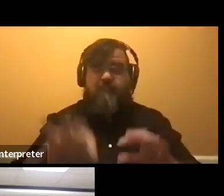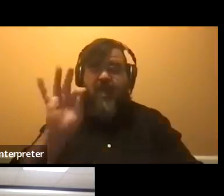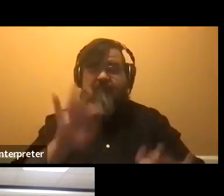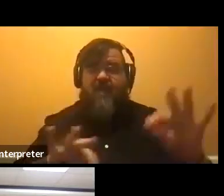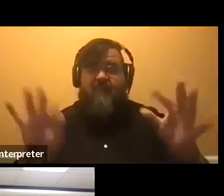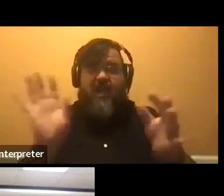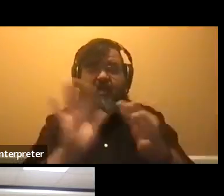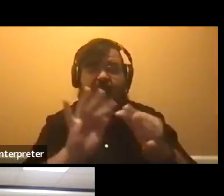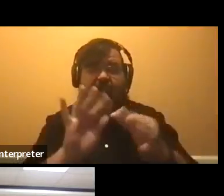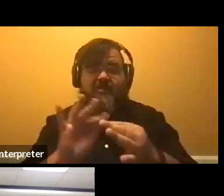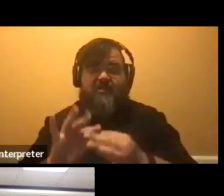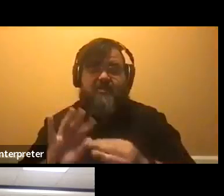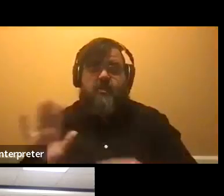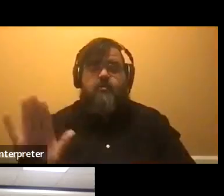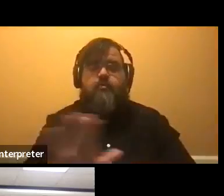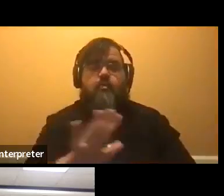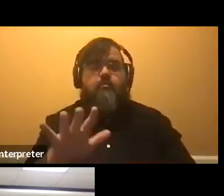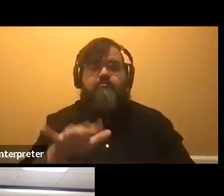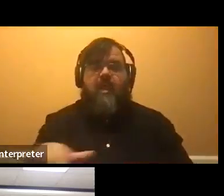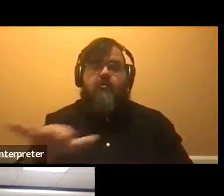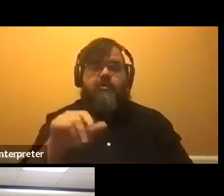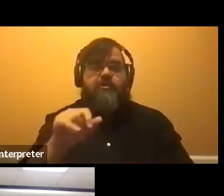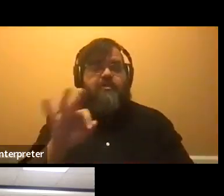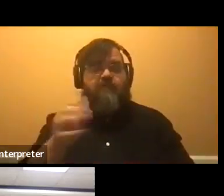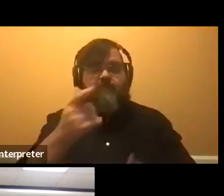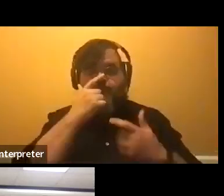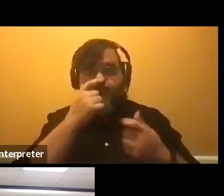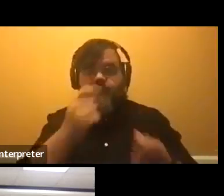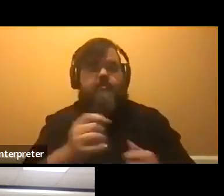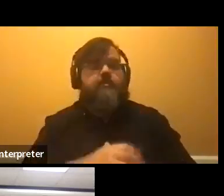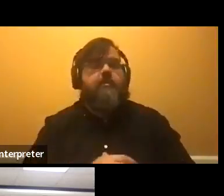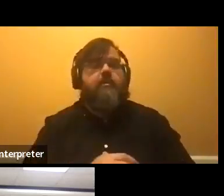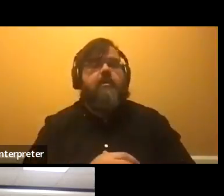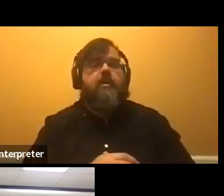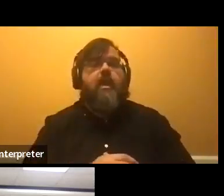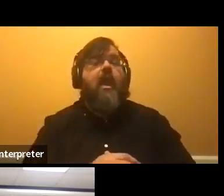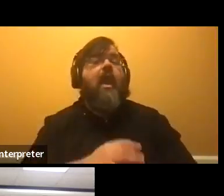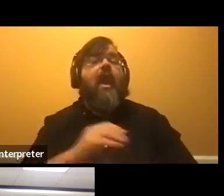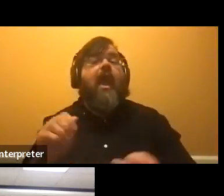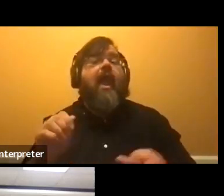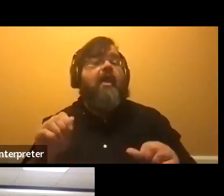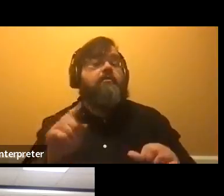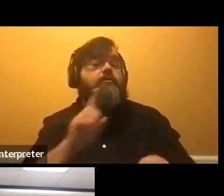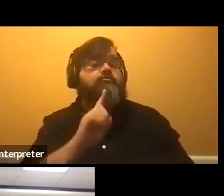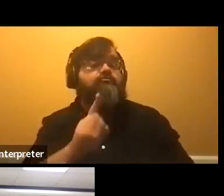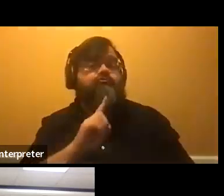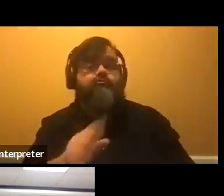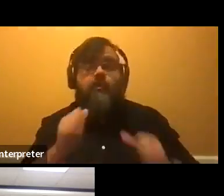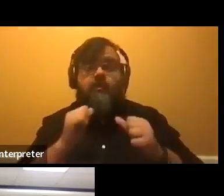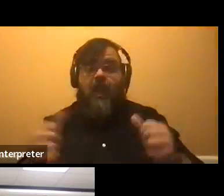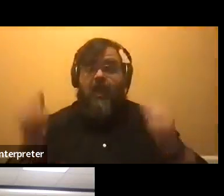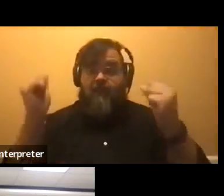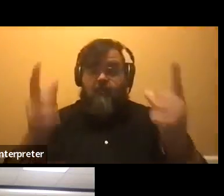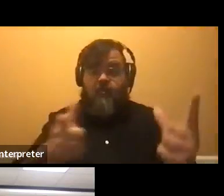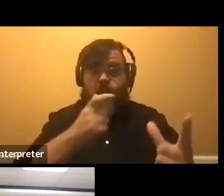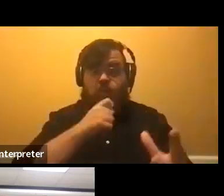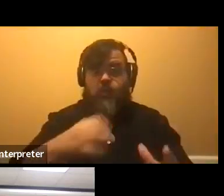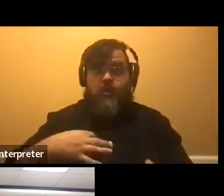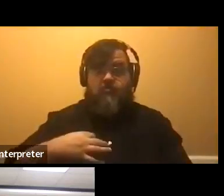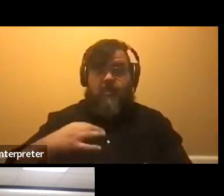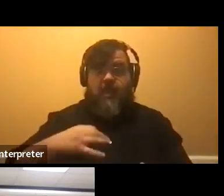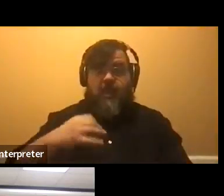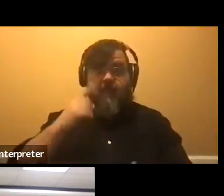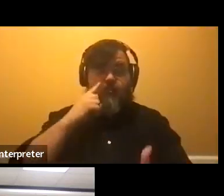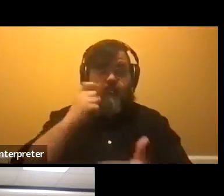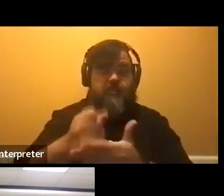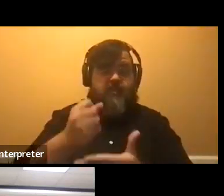competitive applications. And it is true that not everyone who applies for one of these scholarships,